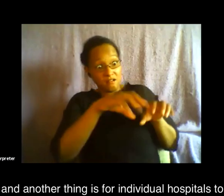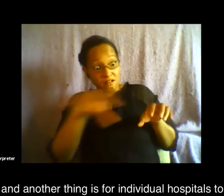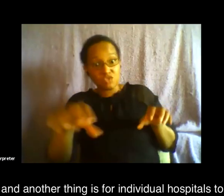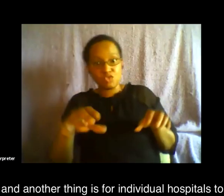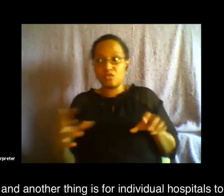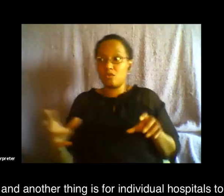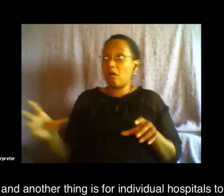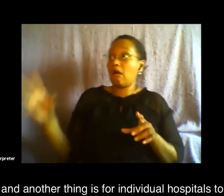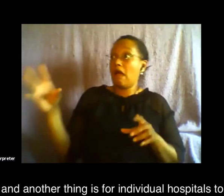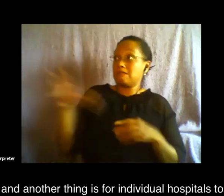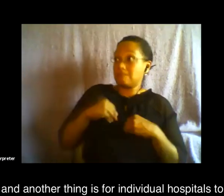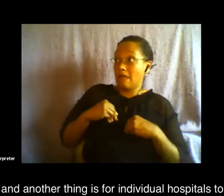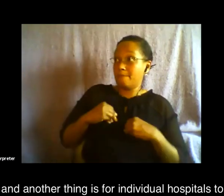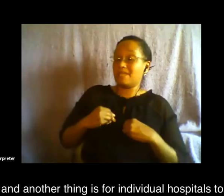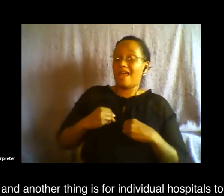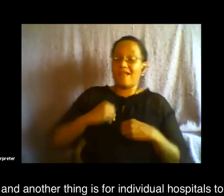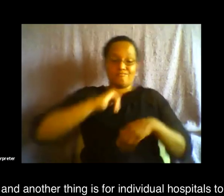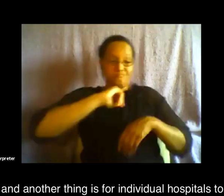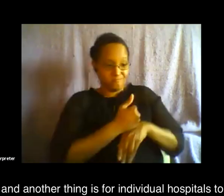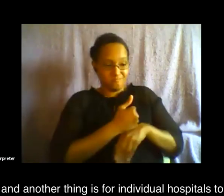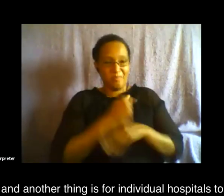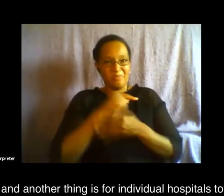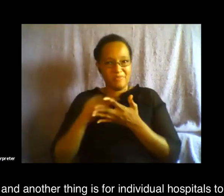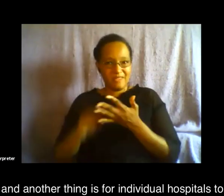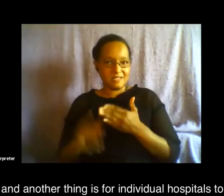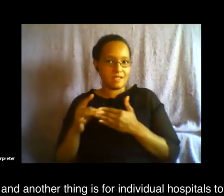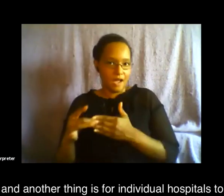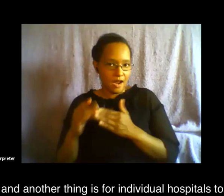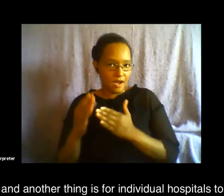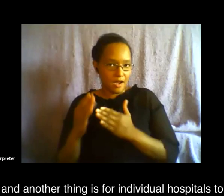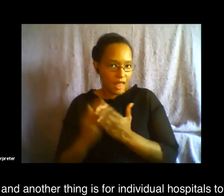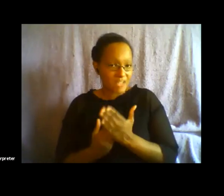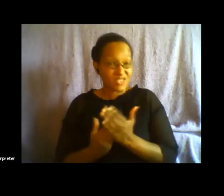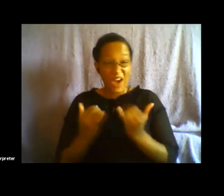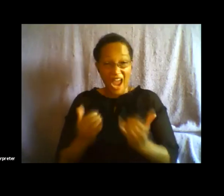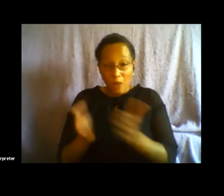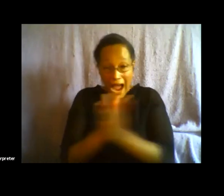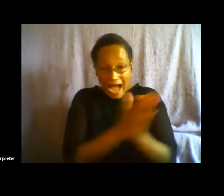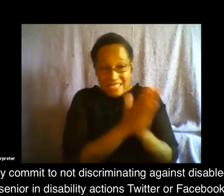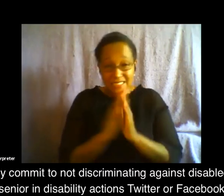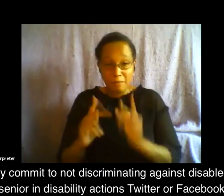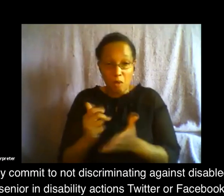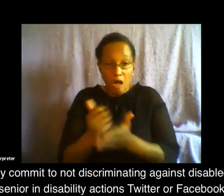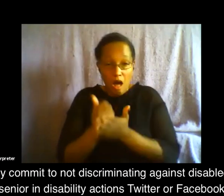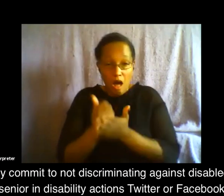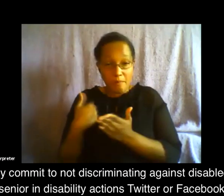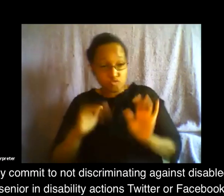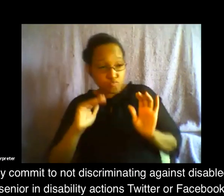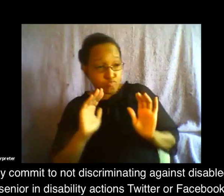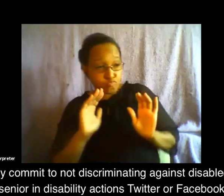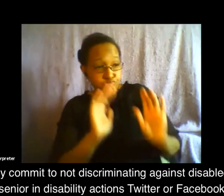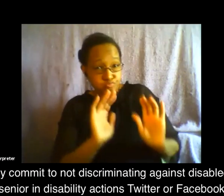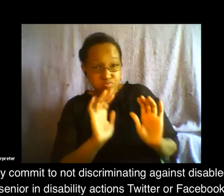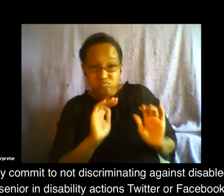everyone to pressure individual hospitals such as kaiser and sutter health um to implement those